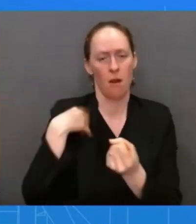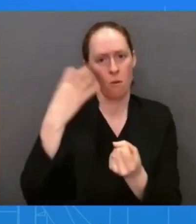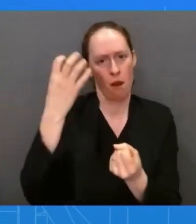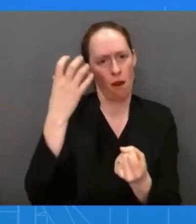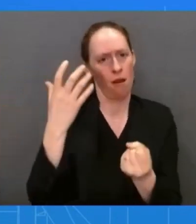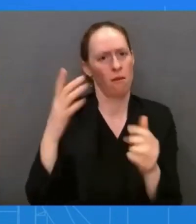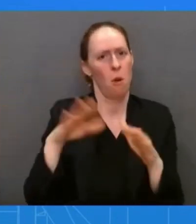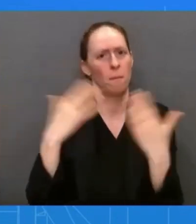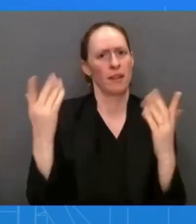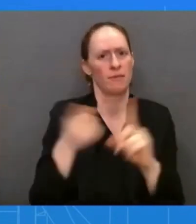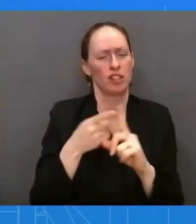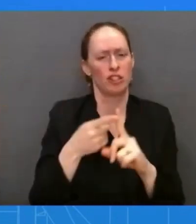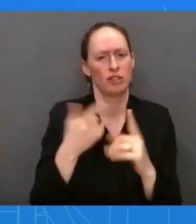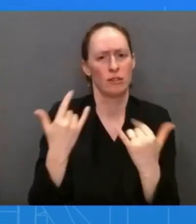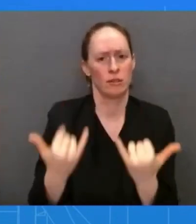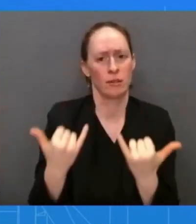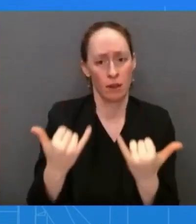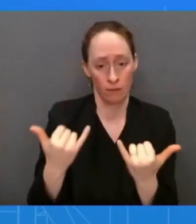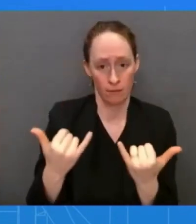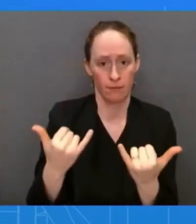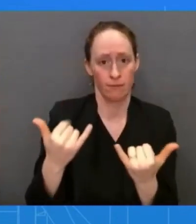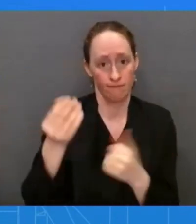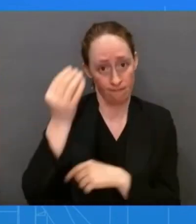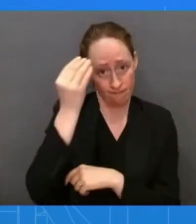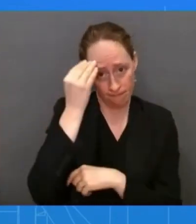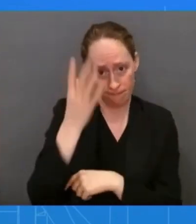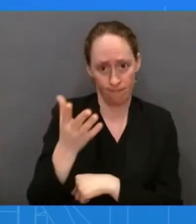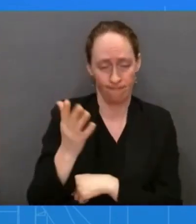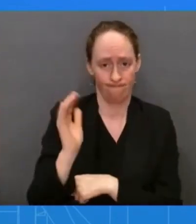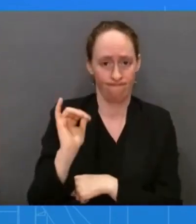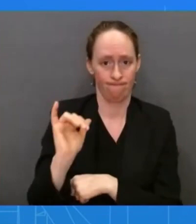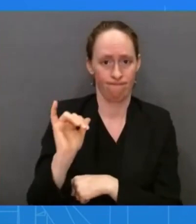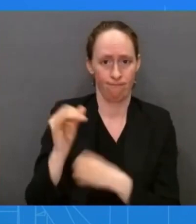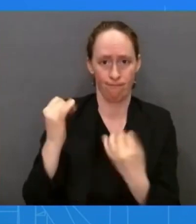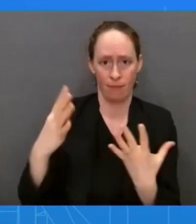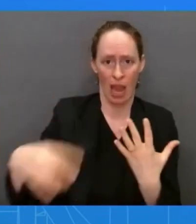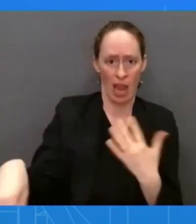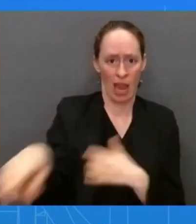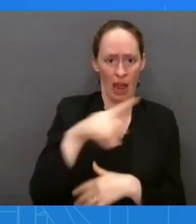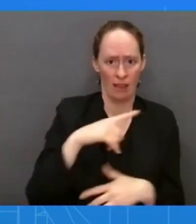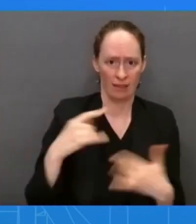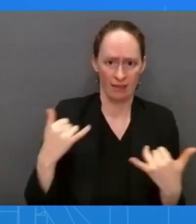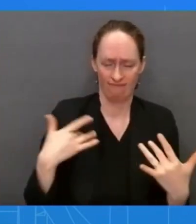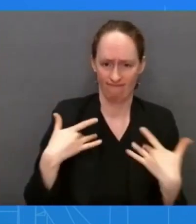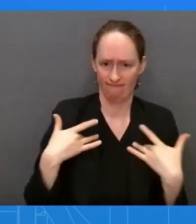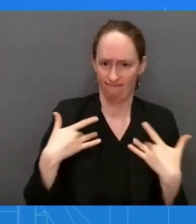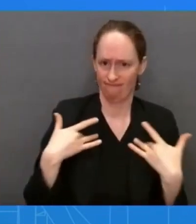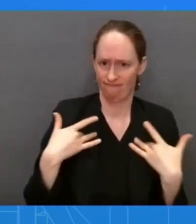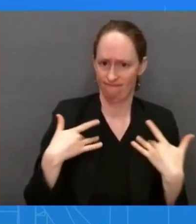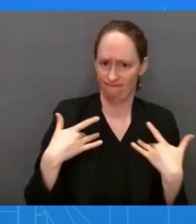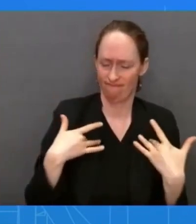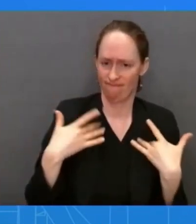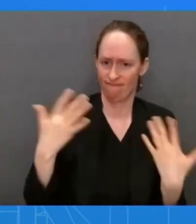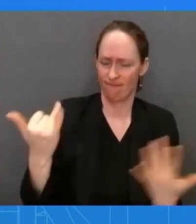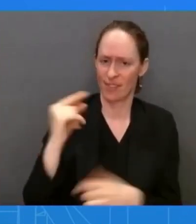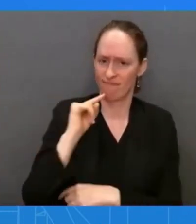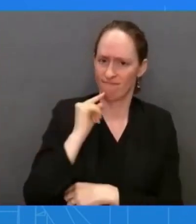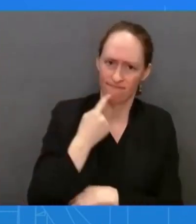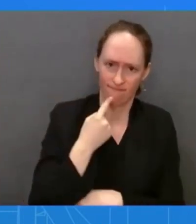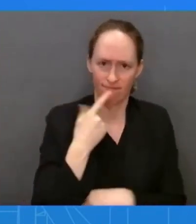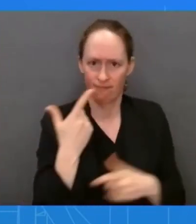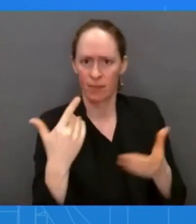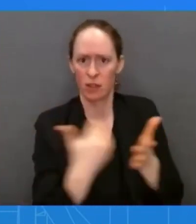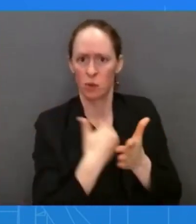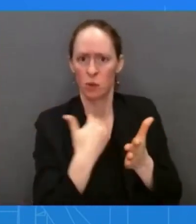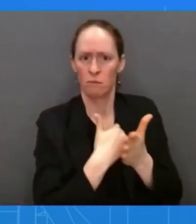of the Anti-Homosexuality Act, AHA, by the Parliament of Uganda yesterday, and increasing violence targeting